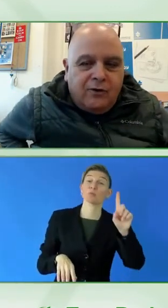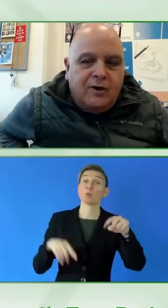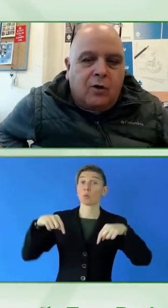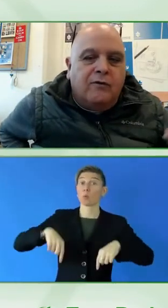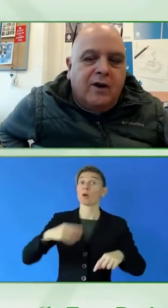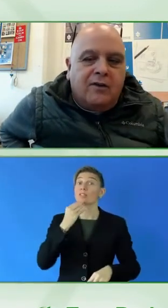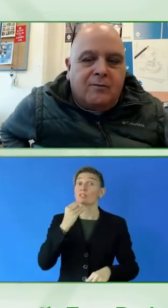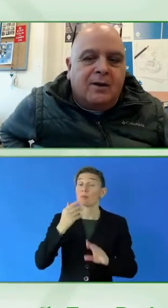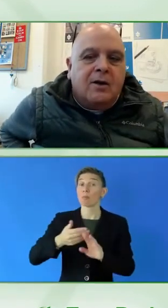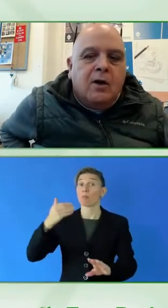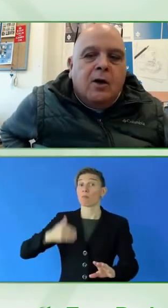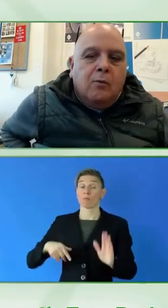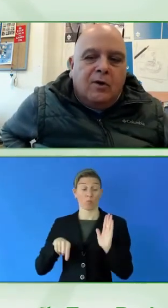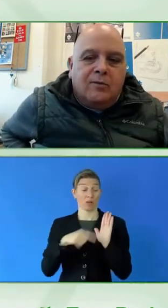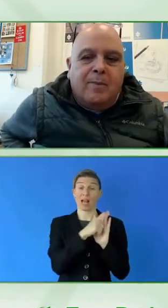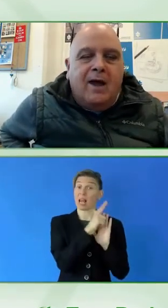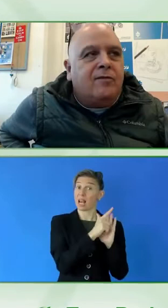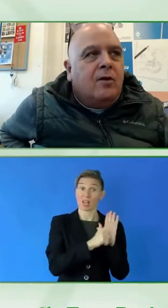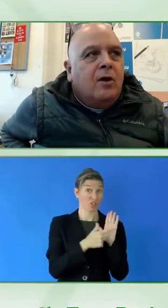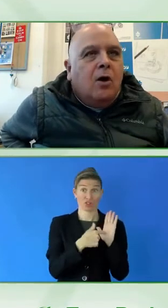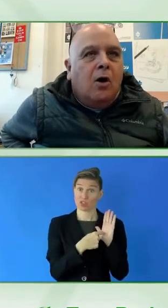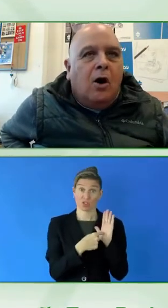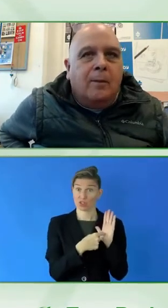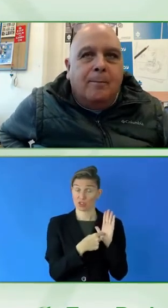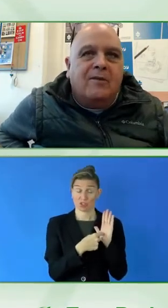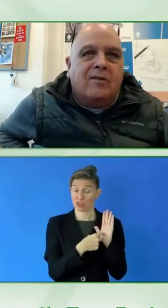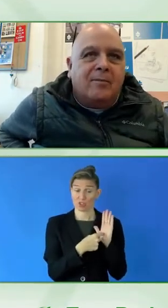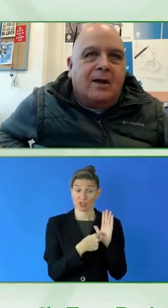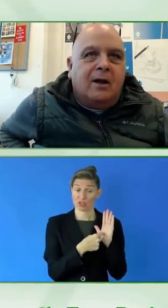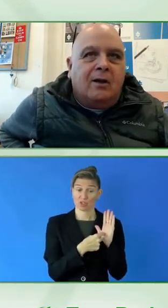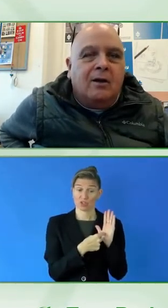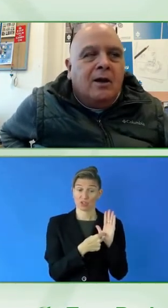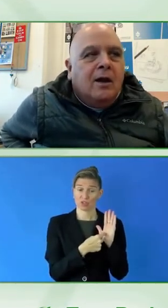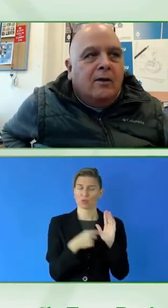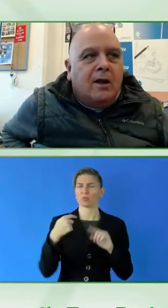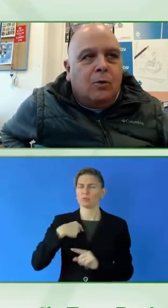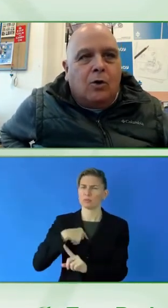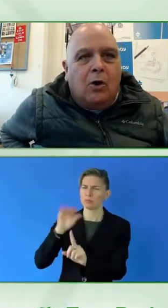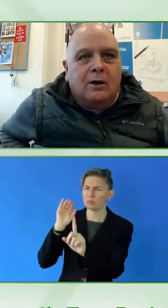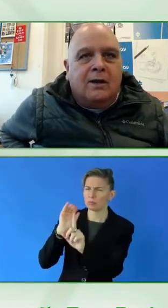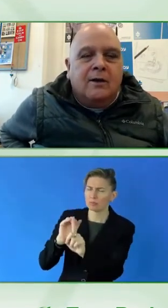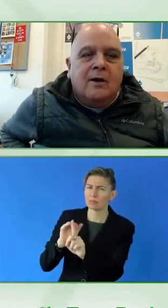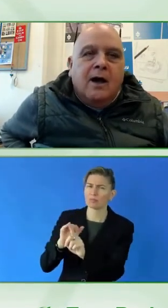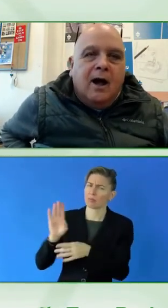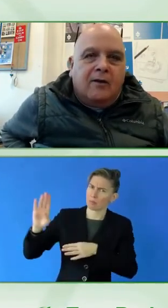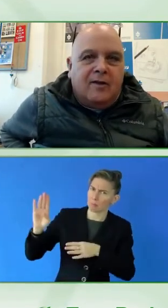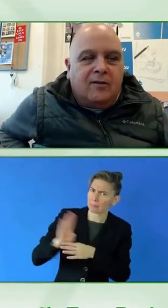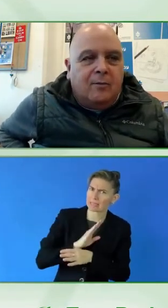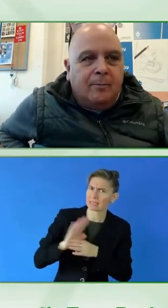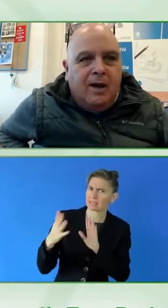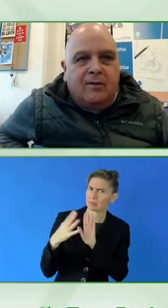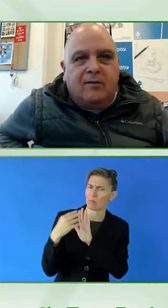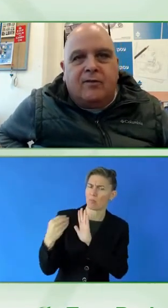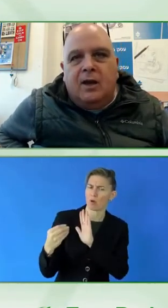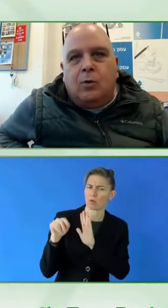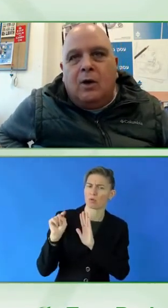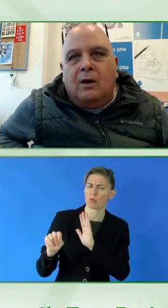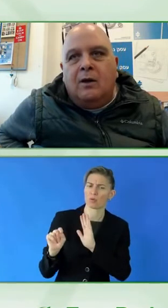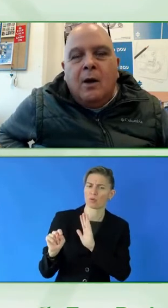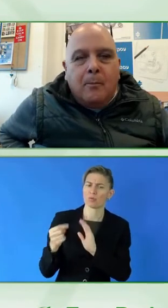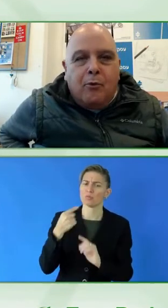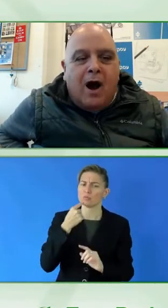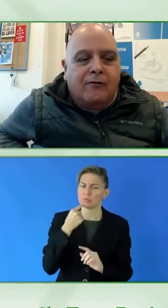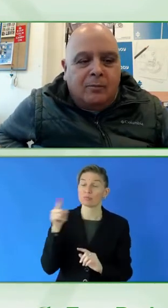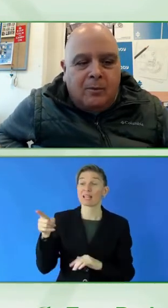the convincement was based on a business model that we called it accessible business